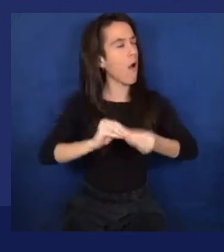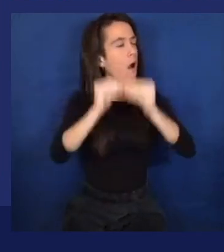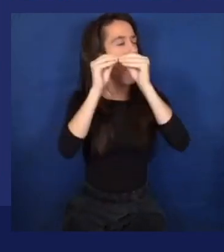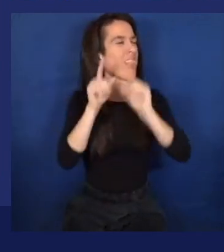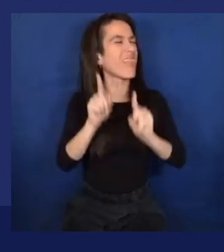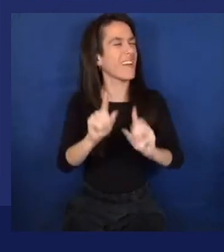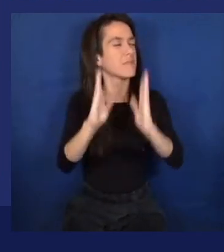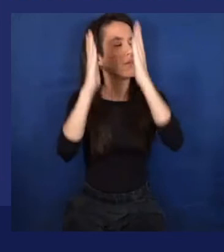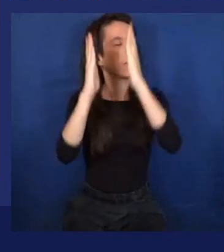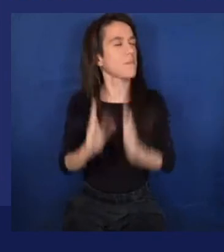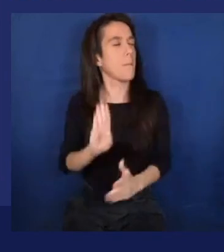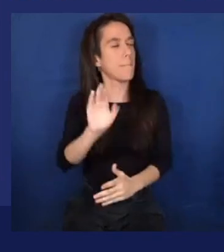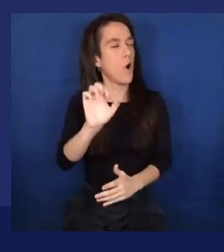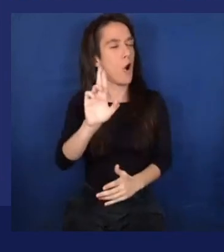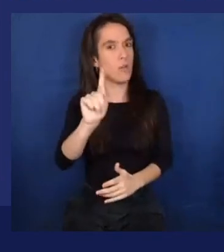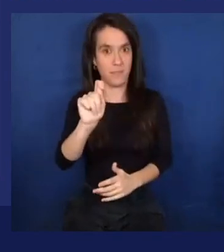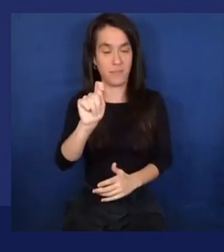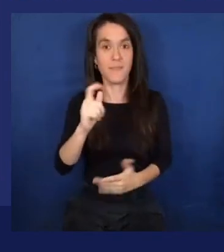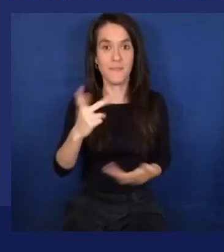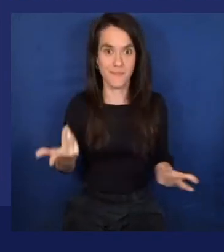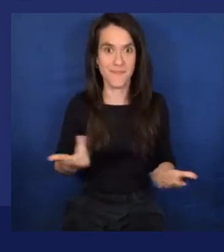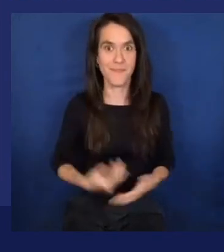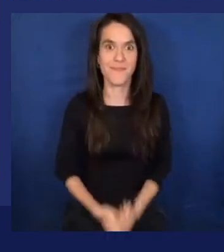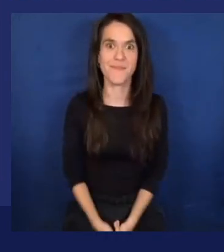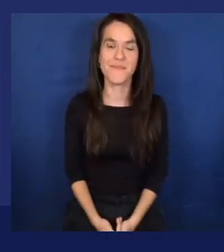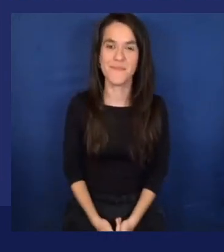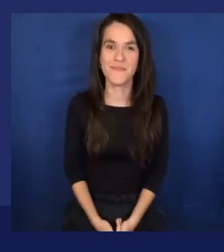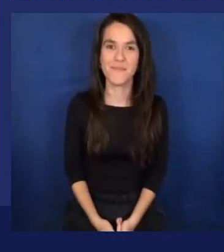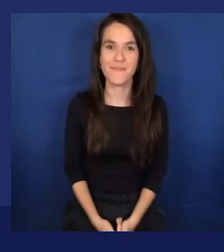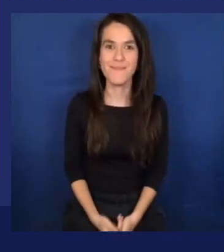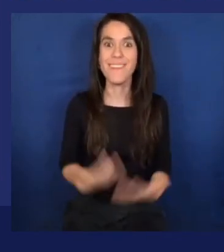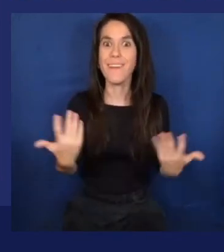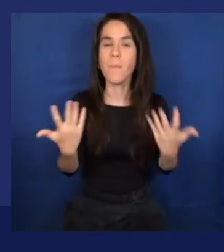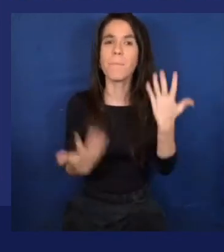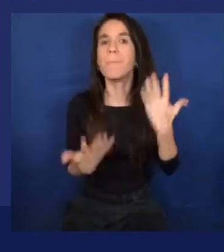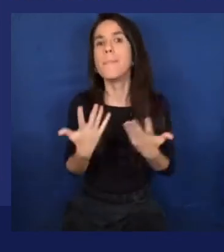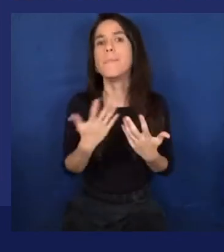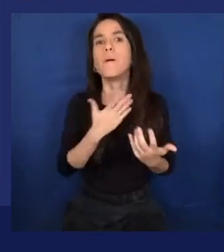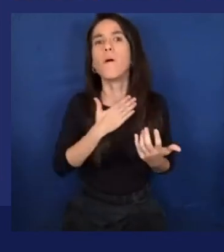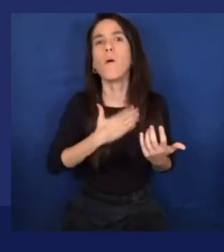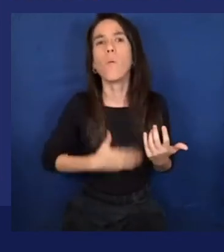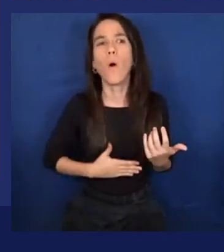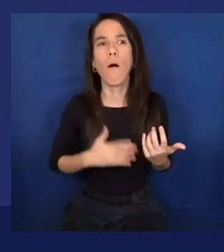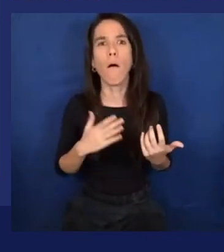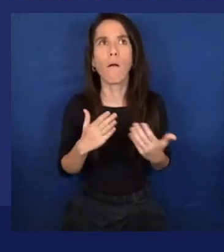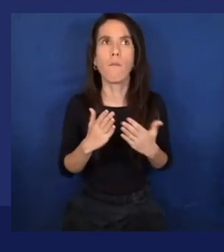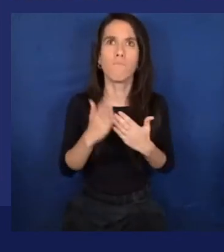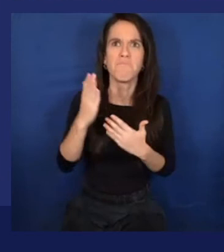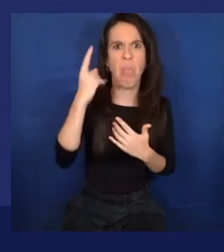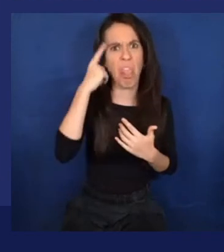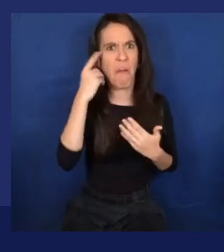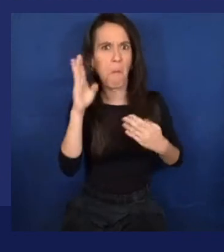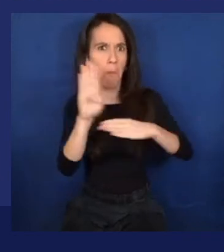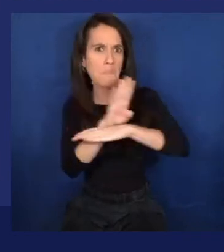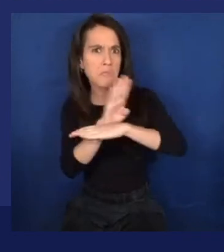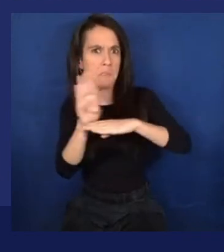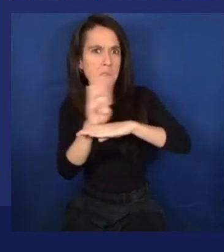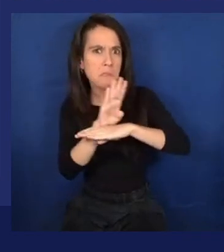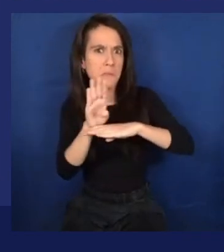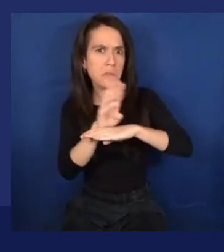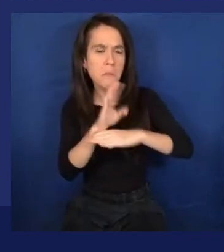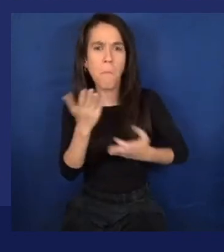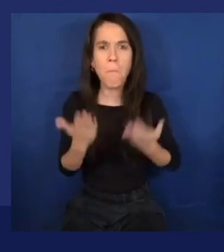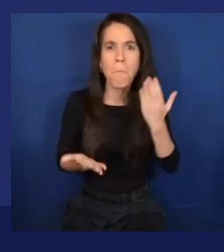I see. And then that way, if you want to project this to like a business use case, you might have a situation like